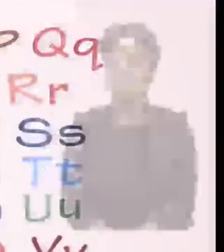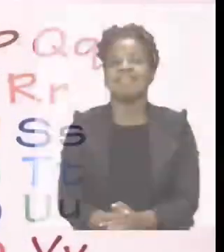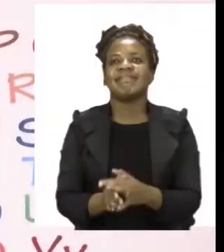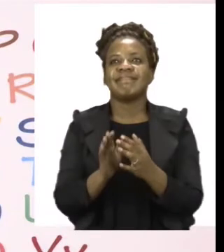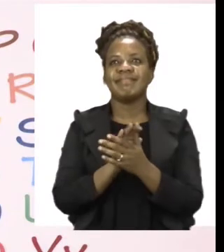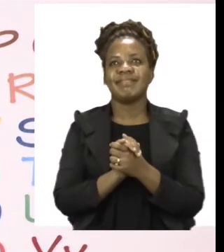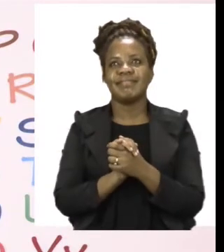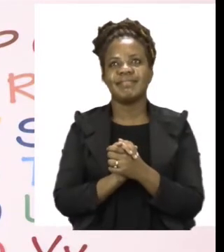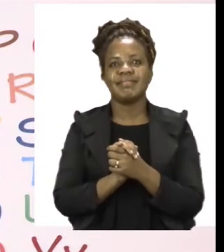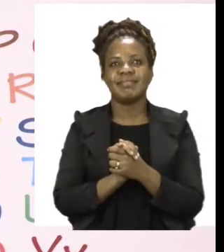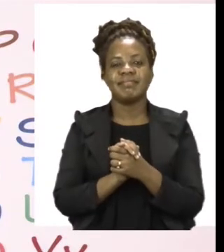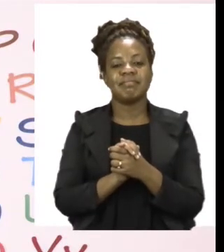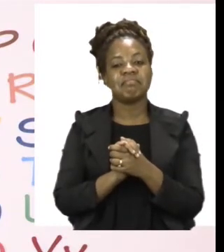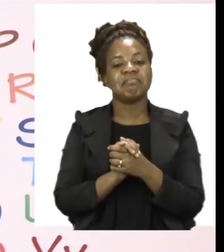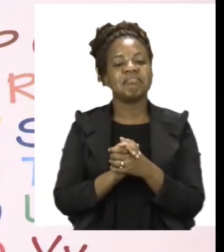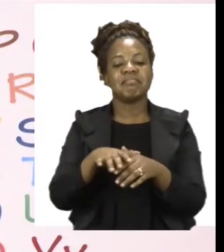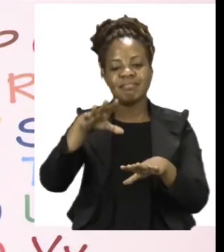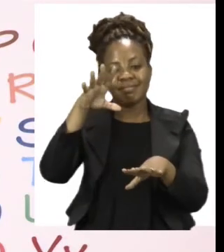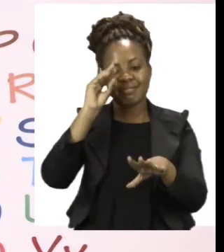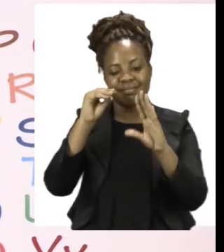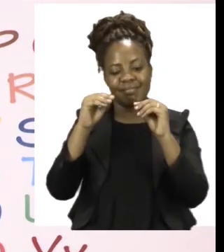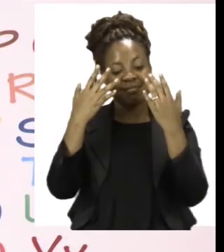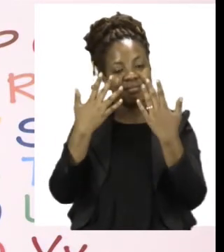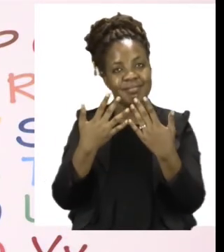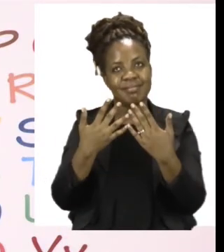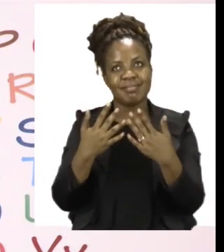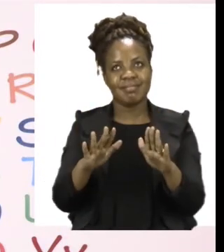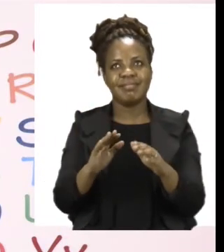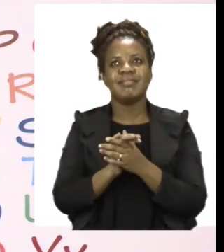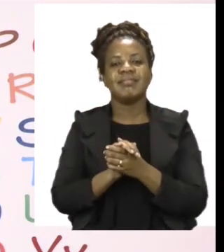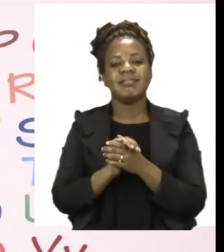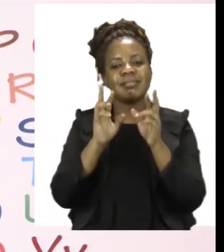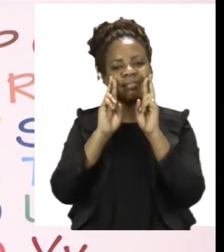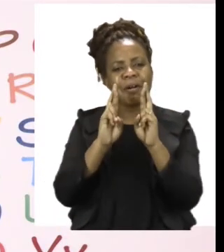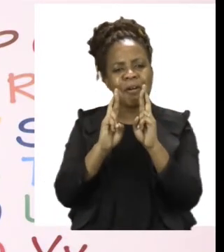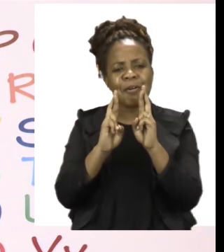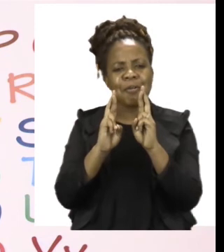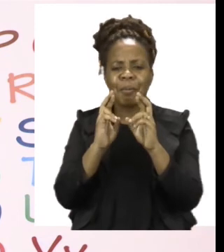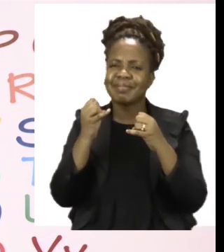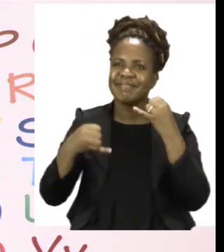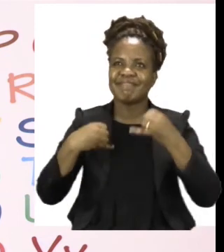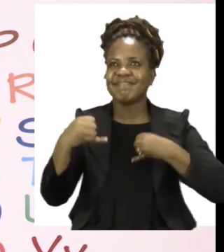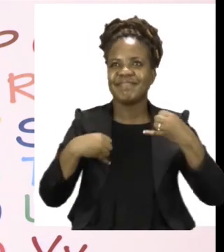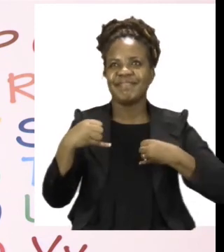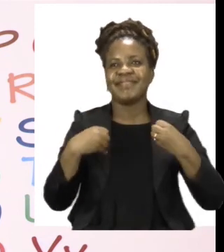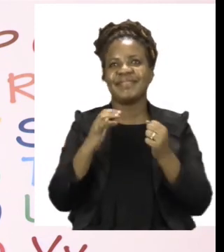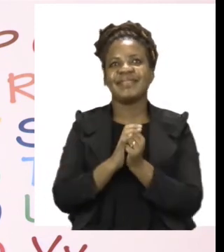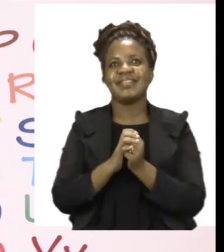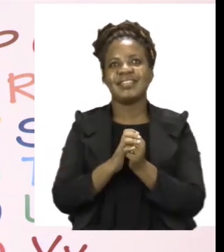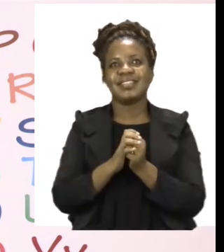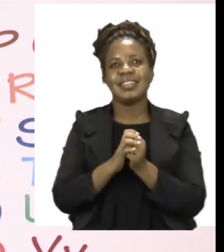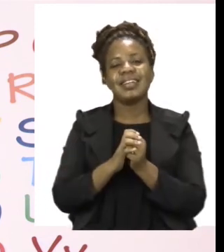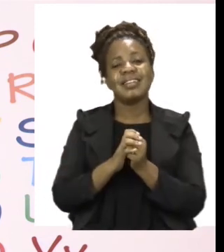We have now come to the end of our lesson boys and girls and I hope that you had fun. Remember, if you're not